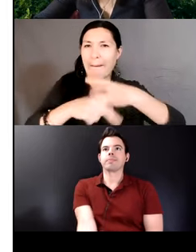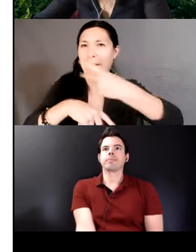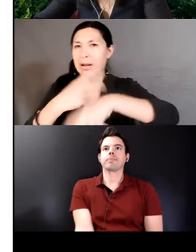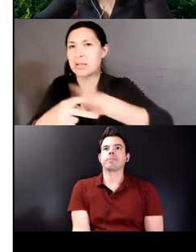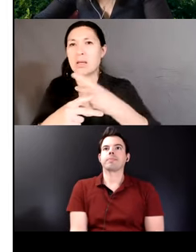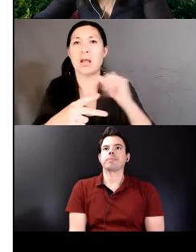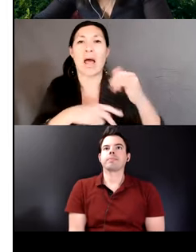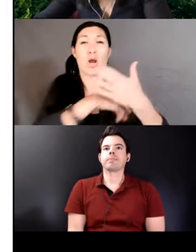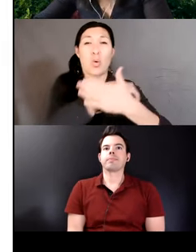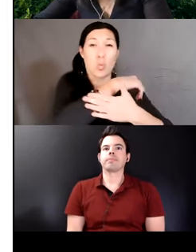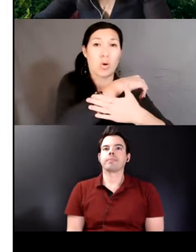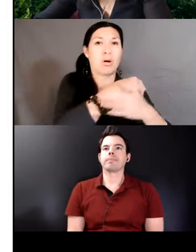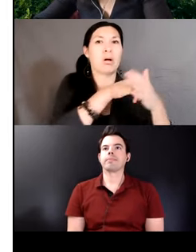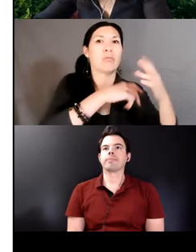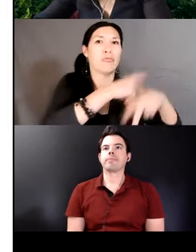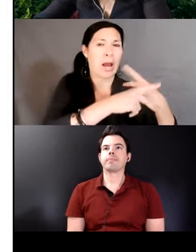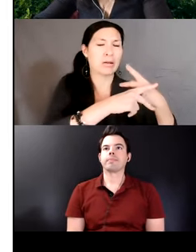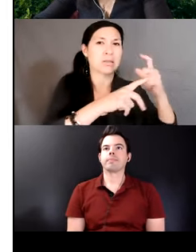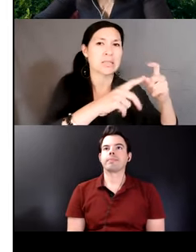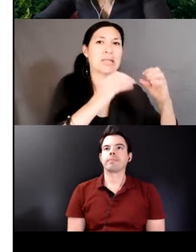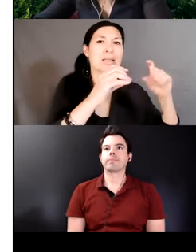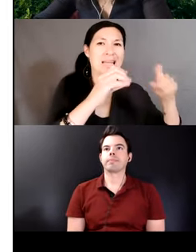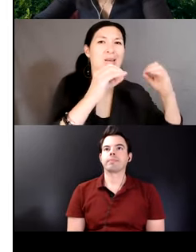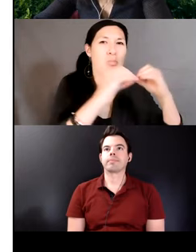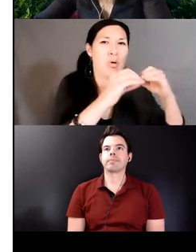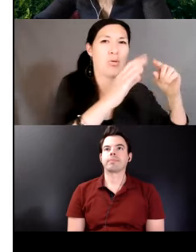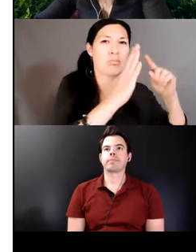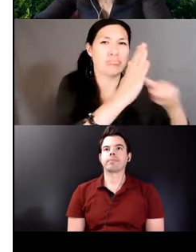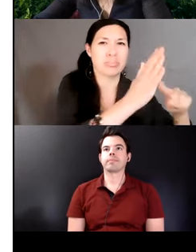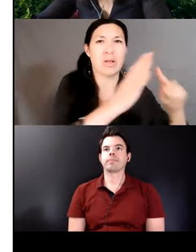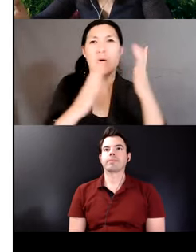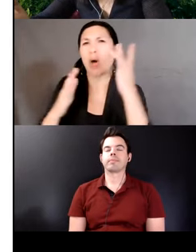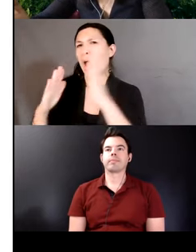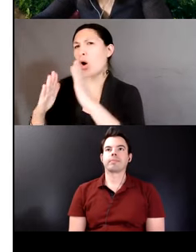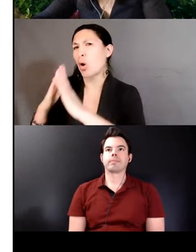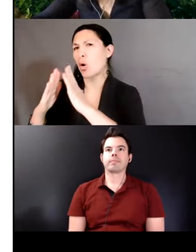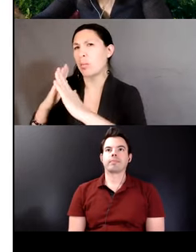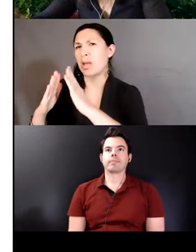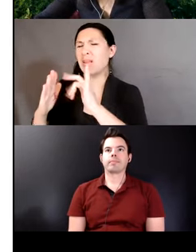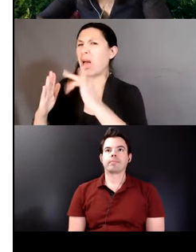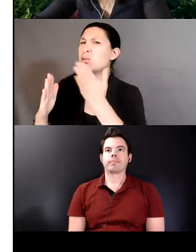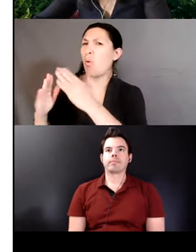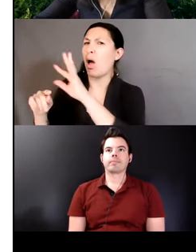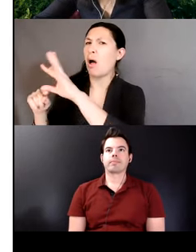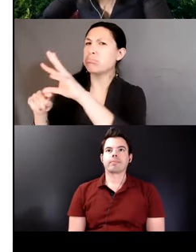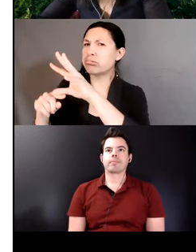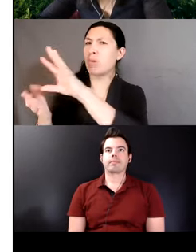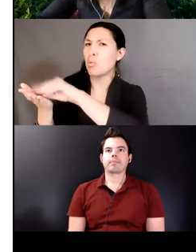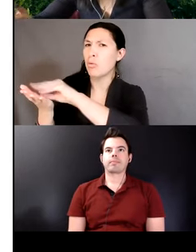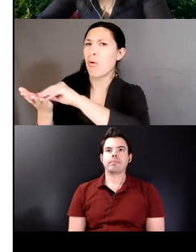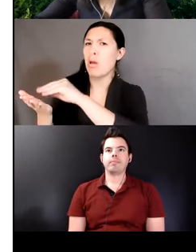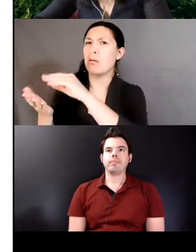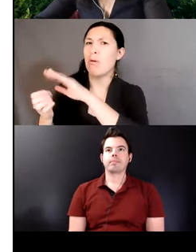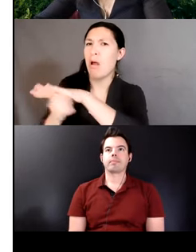are still needed because urban urban Quechua varieties appear to be well documented and well